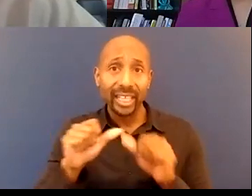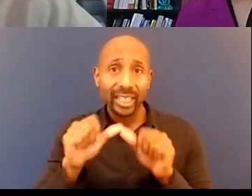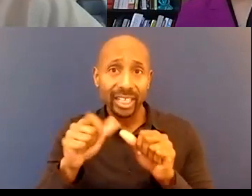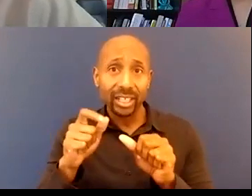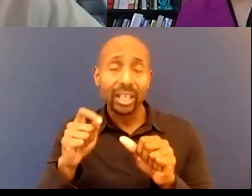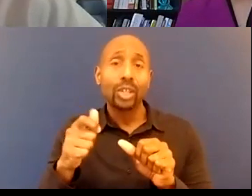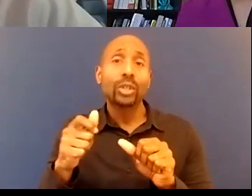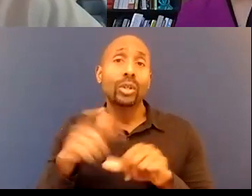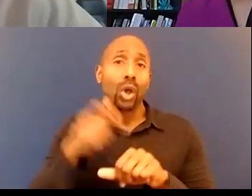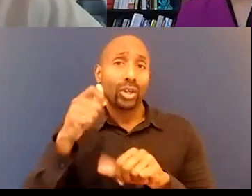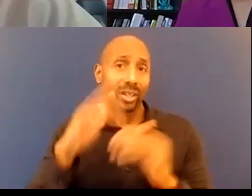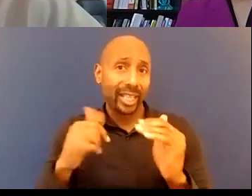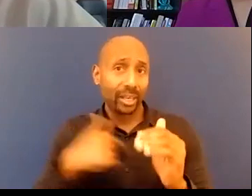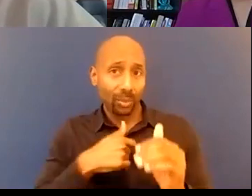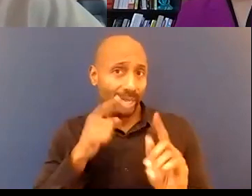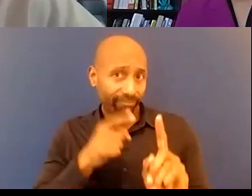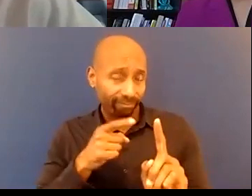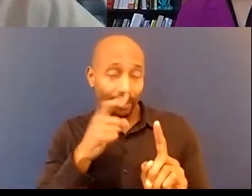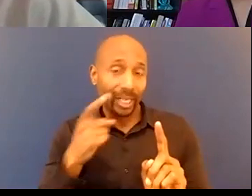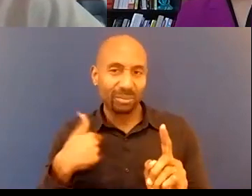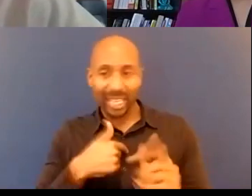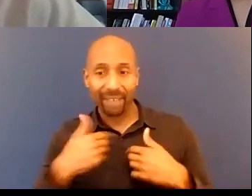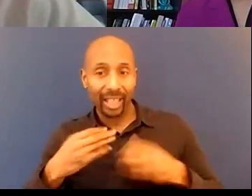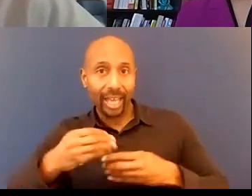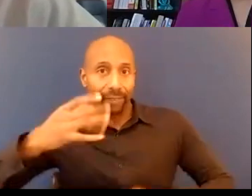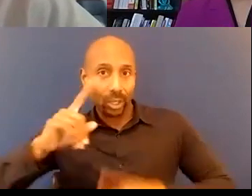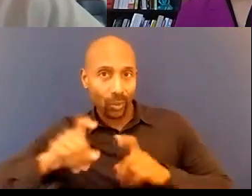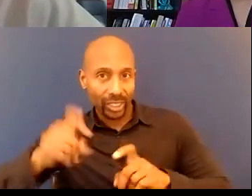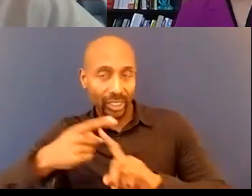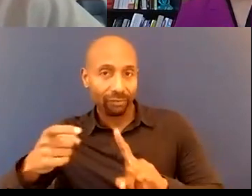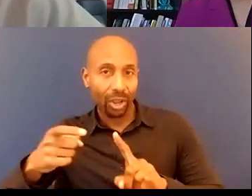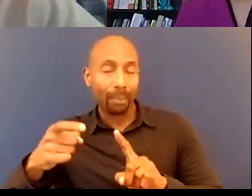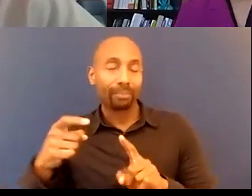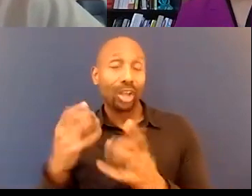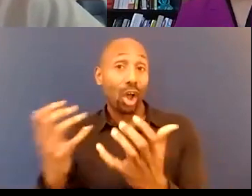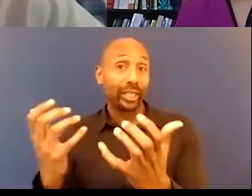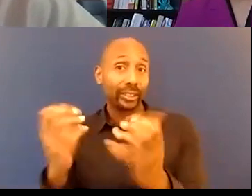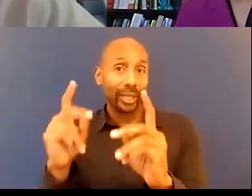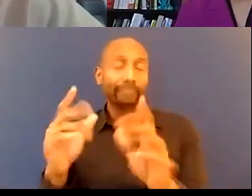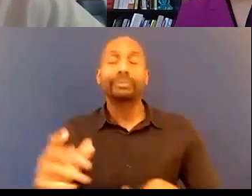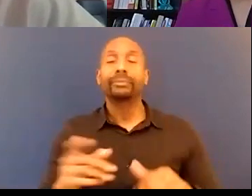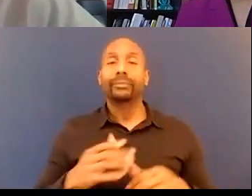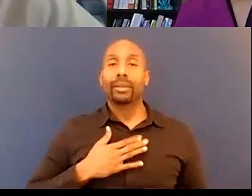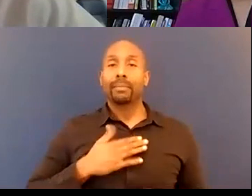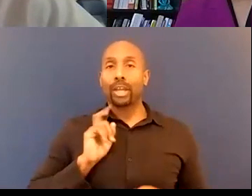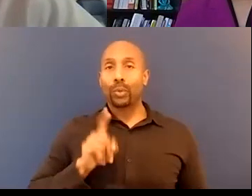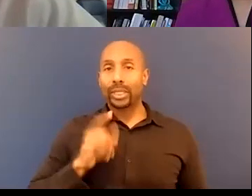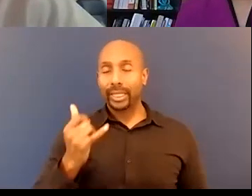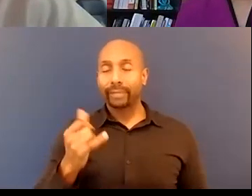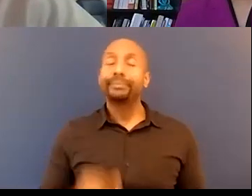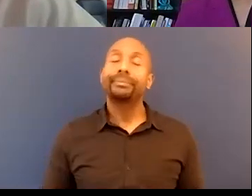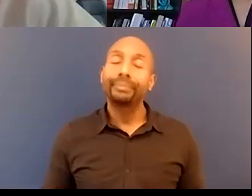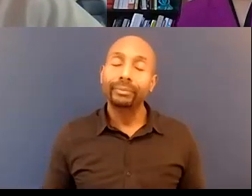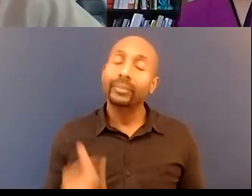the amount of questions that we have um and we'll kind of go from there so the question that i have uh just like many of you i've taught this